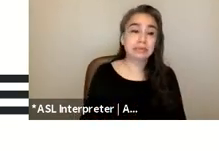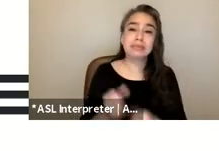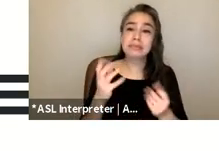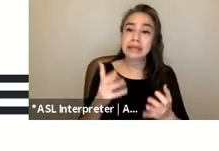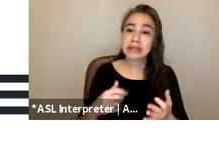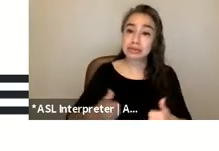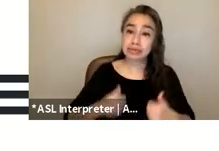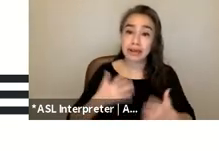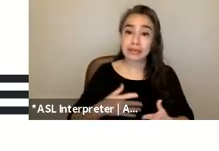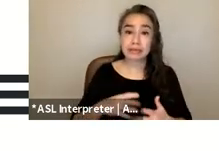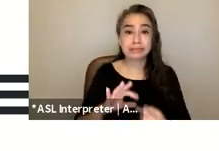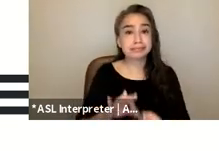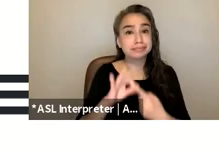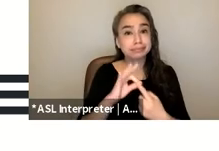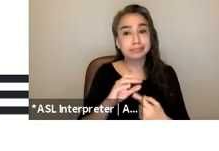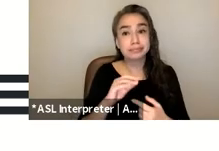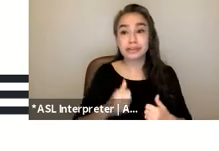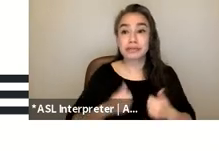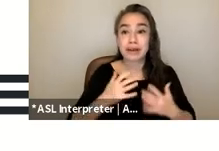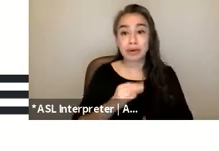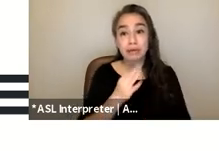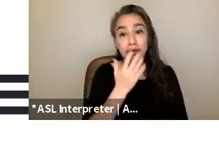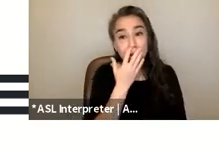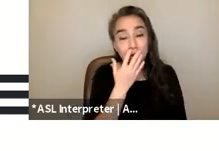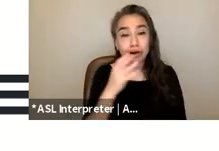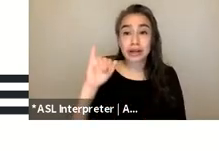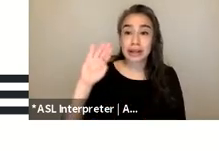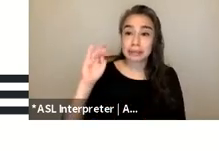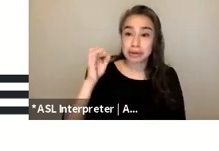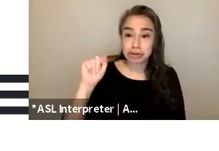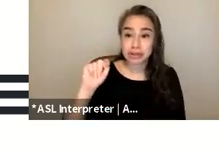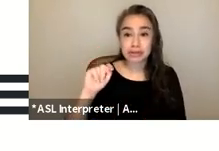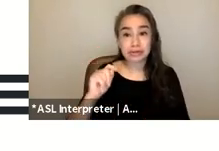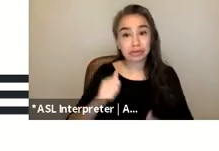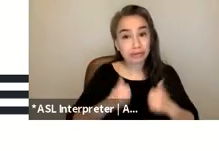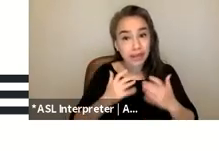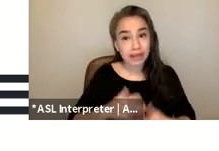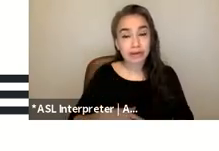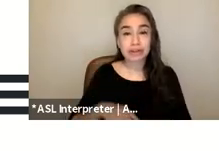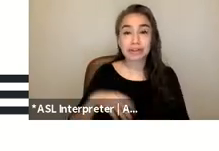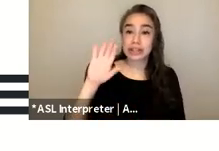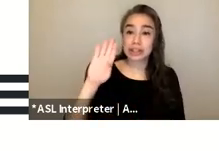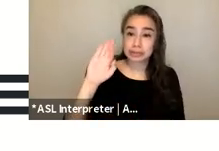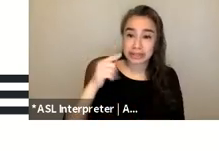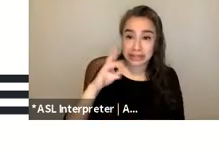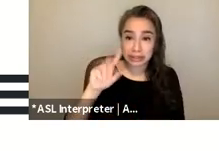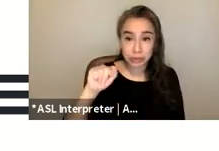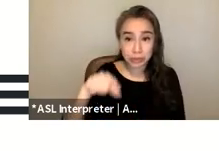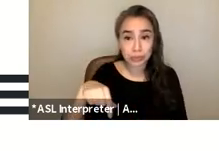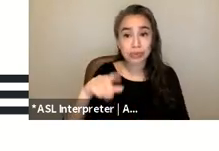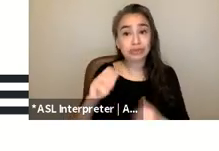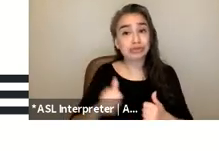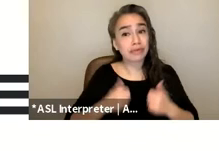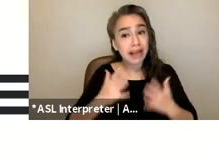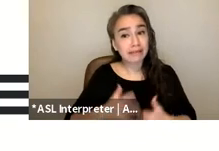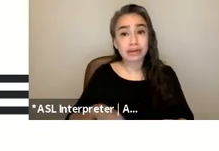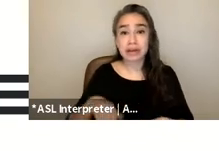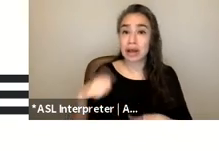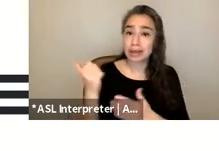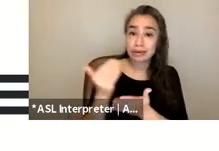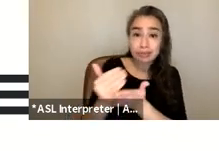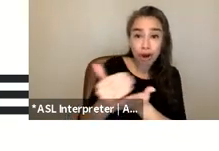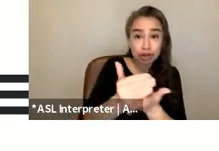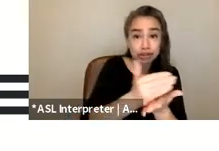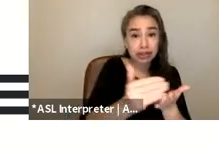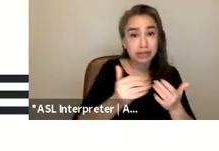survivors of color for immigrant survivors for lgbtq survivors and other marginalized survivors police and courts have